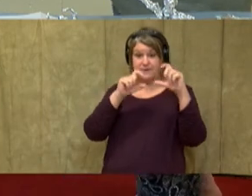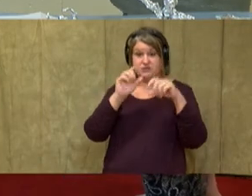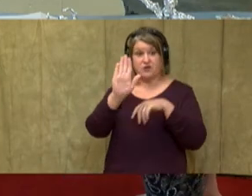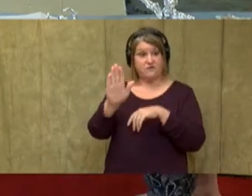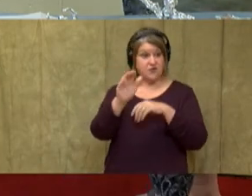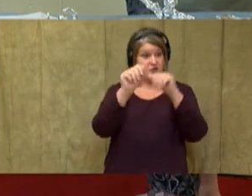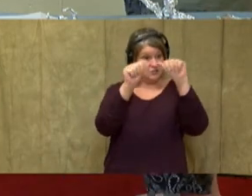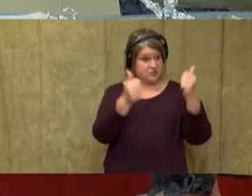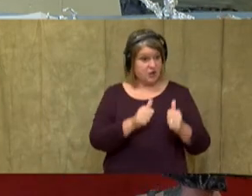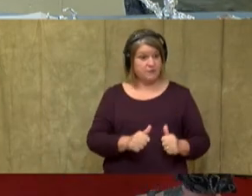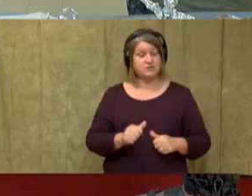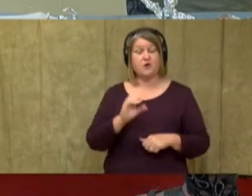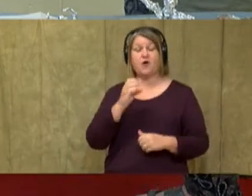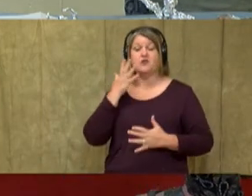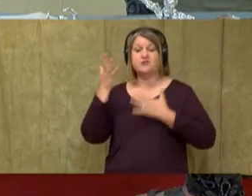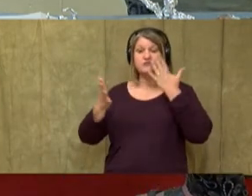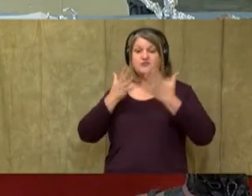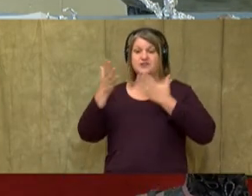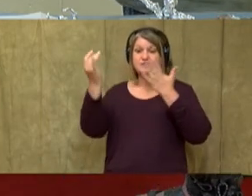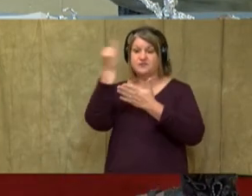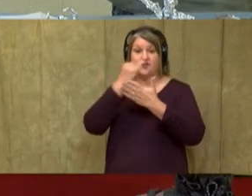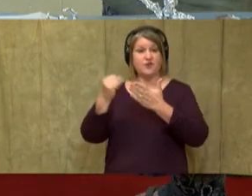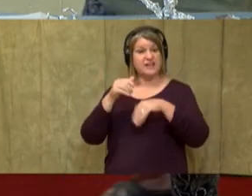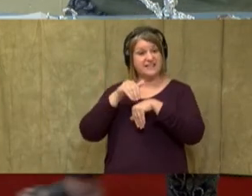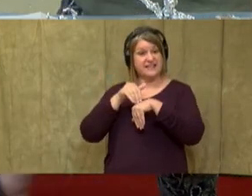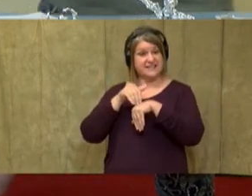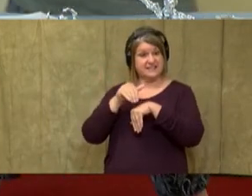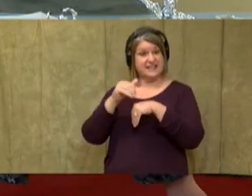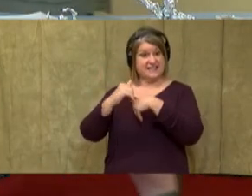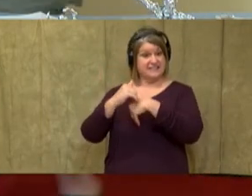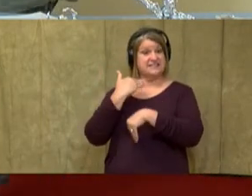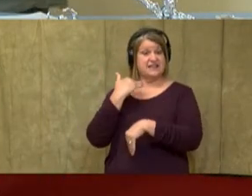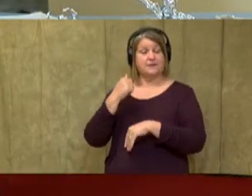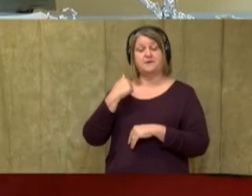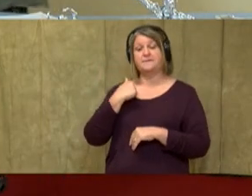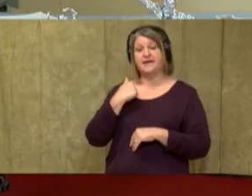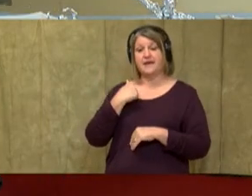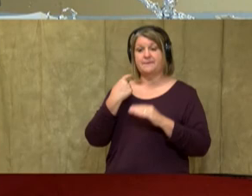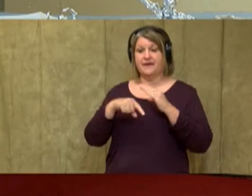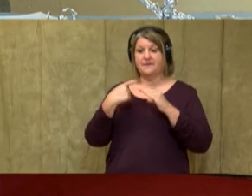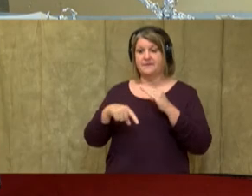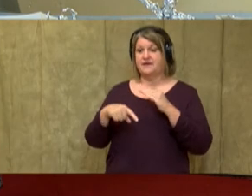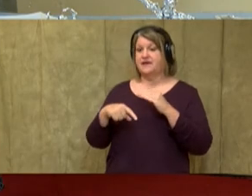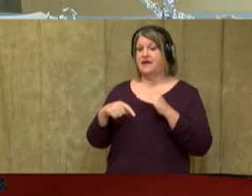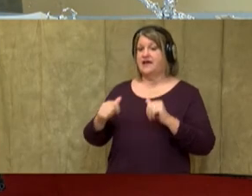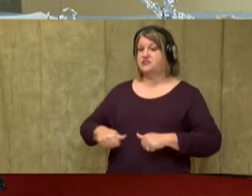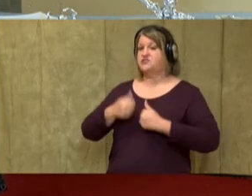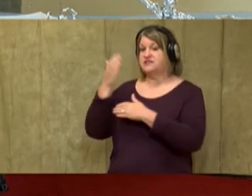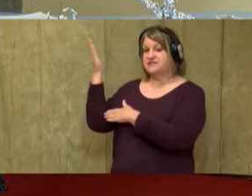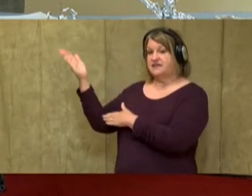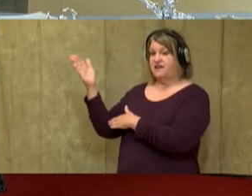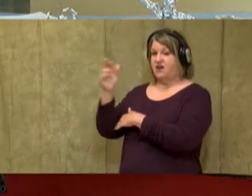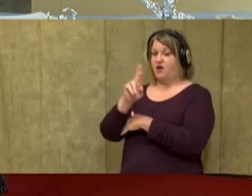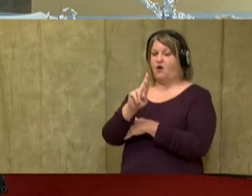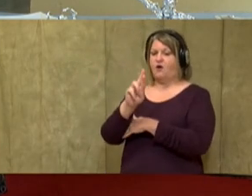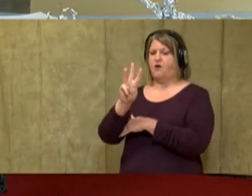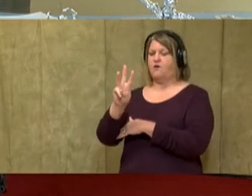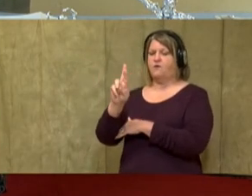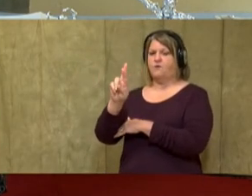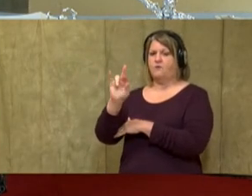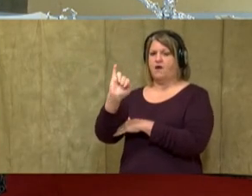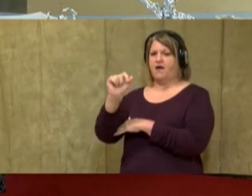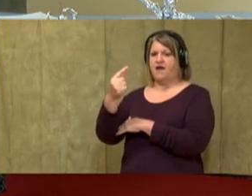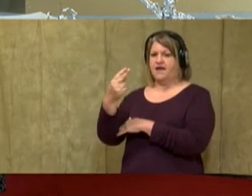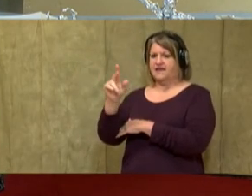or your gesture drawings and send them to me. My email address is rwright at mcpss